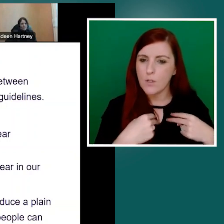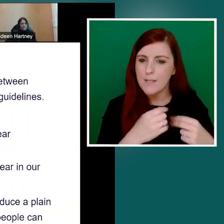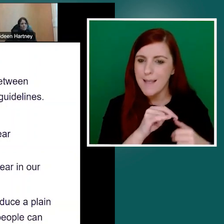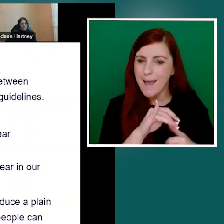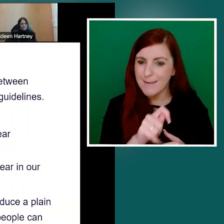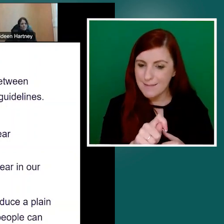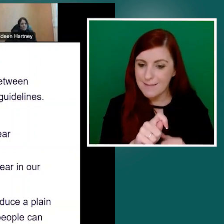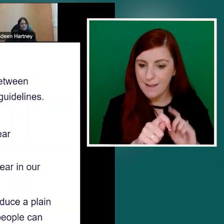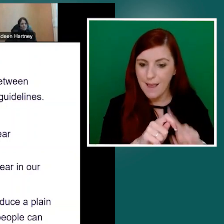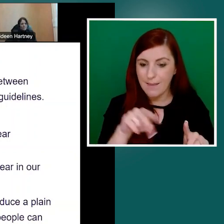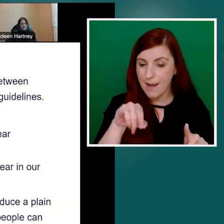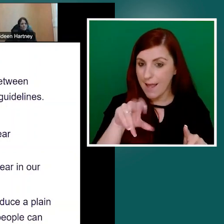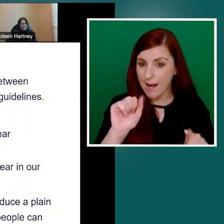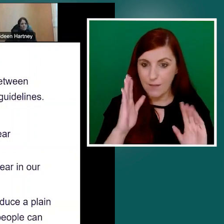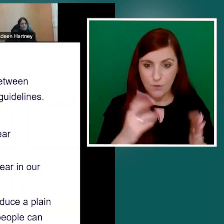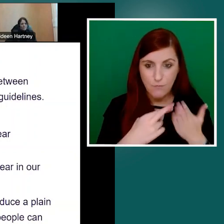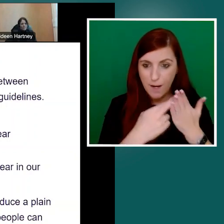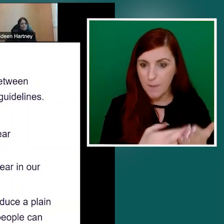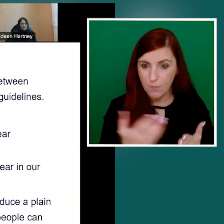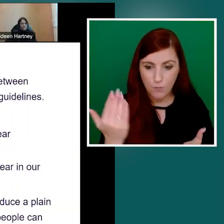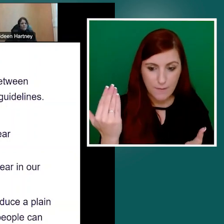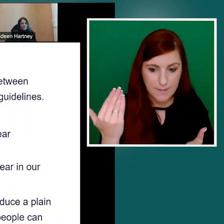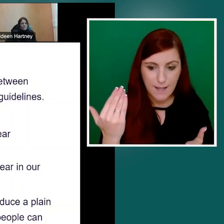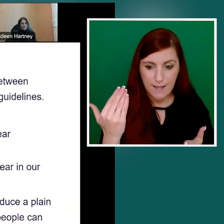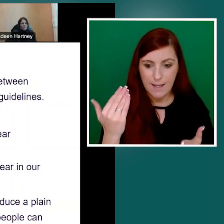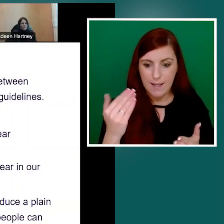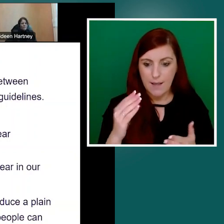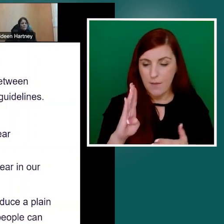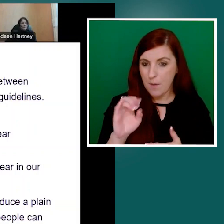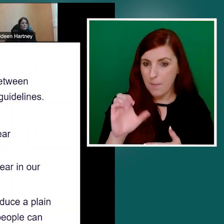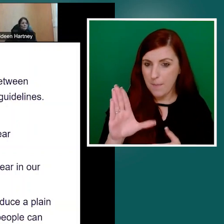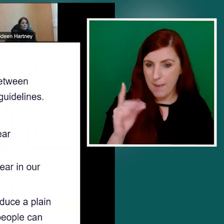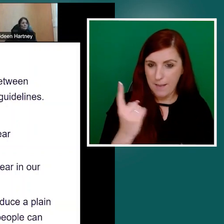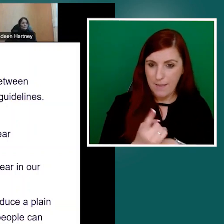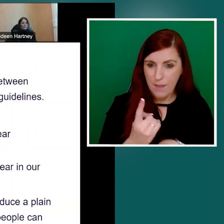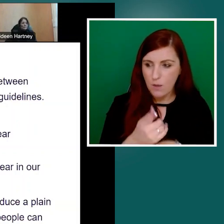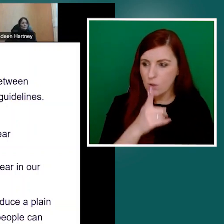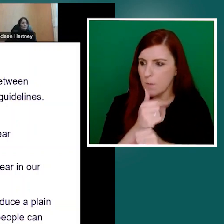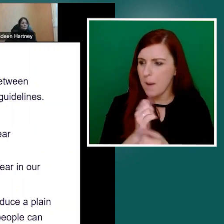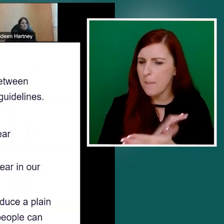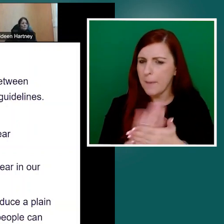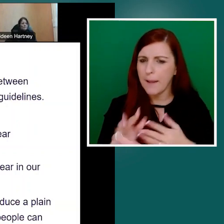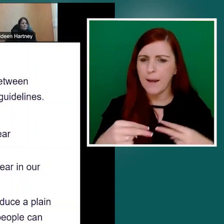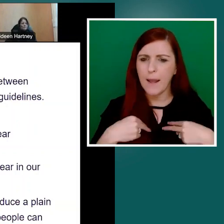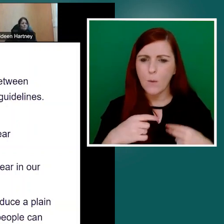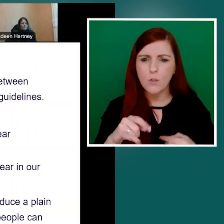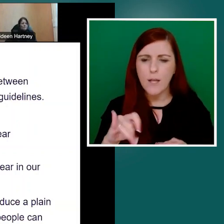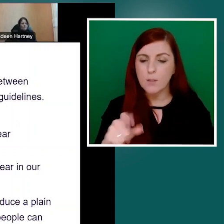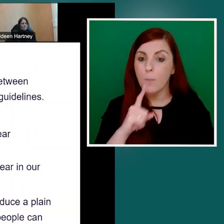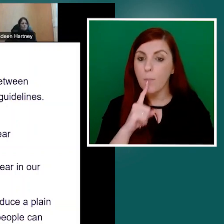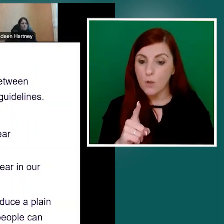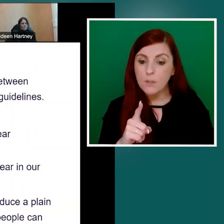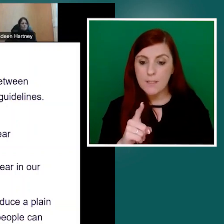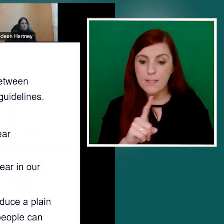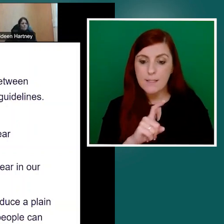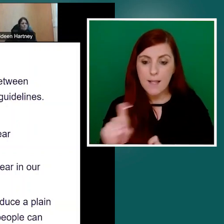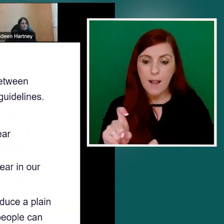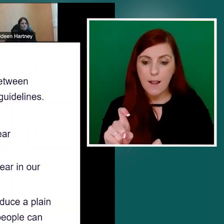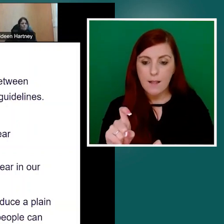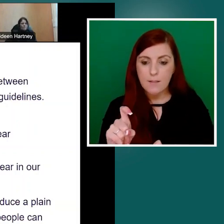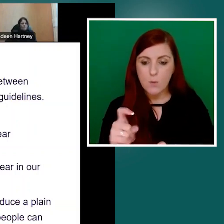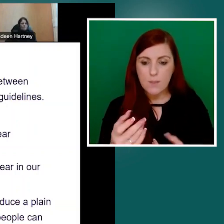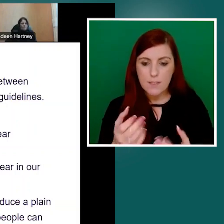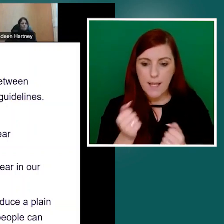a plain language act, but still adopt that approach that there would be plain language advocates and champions in every